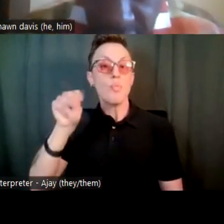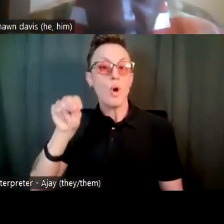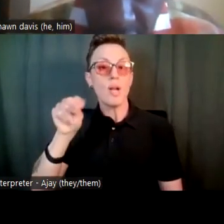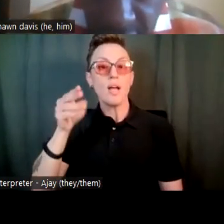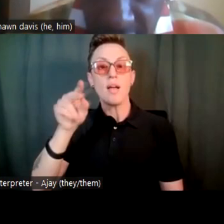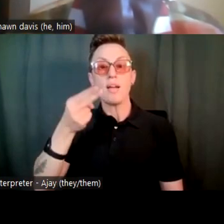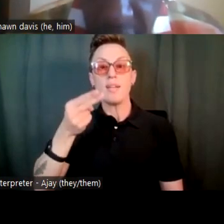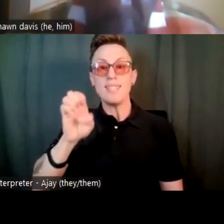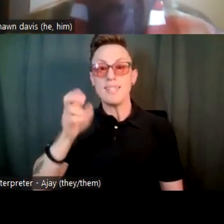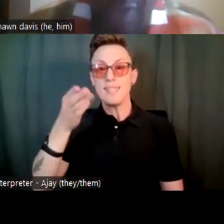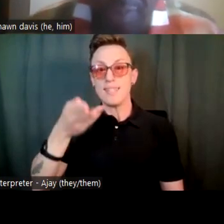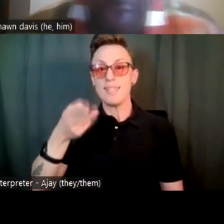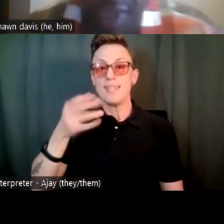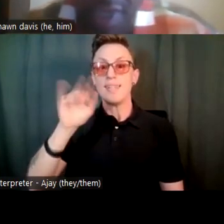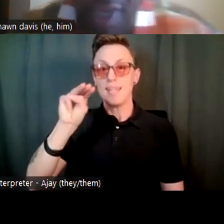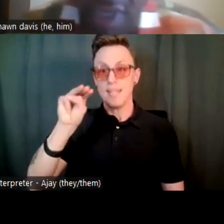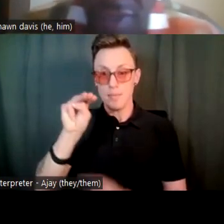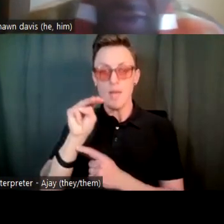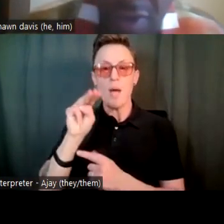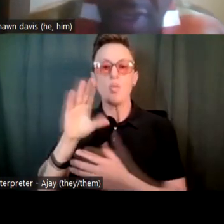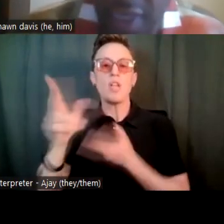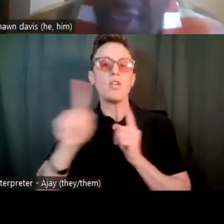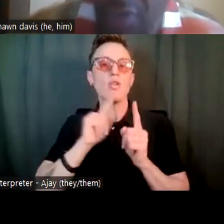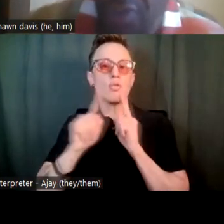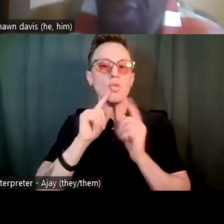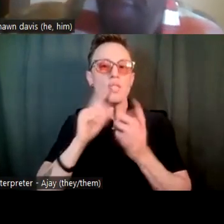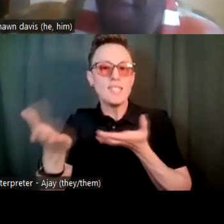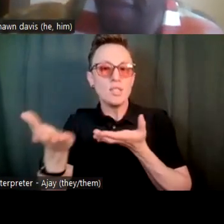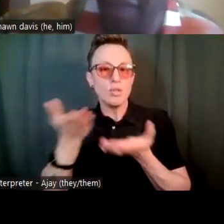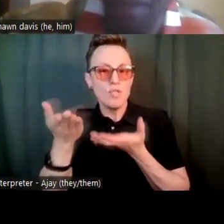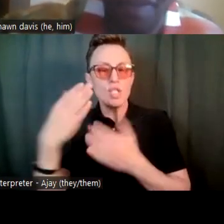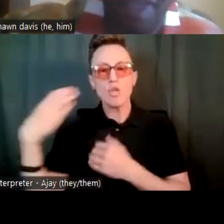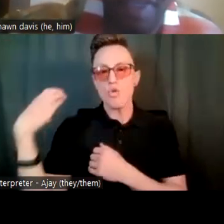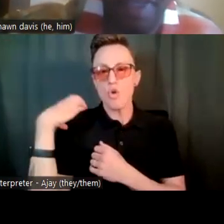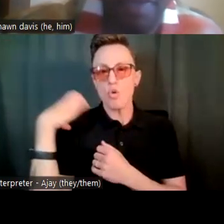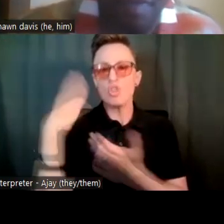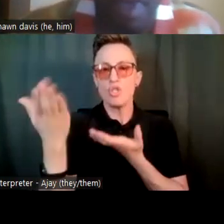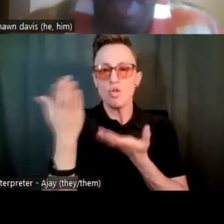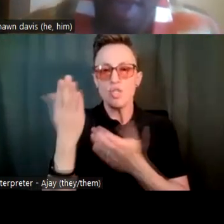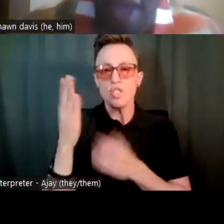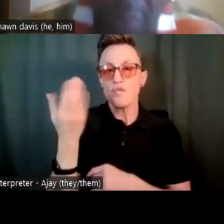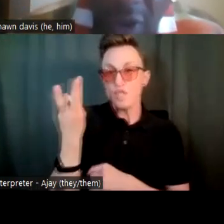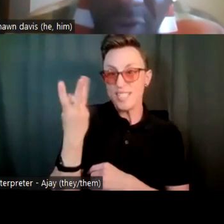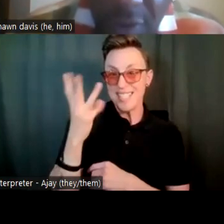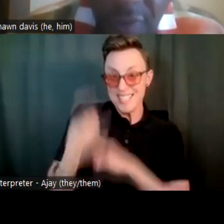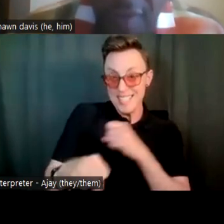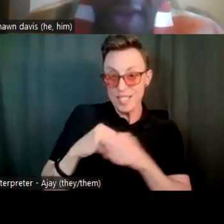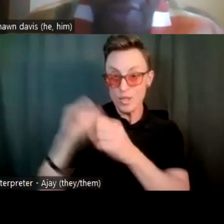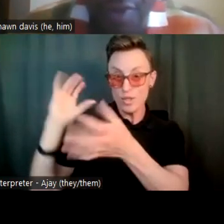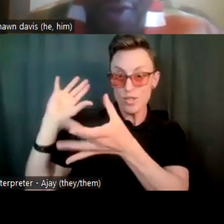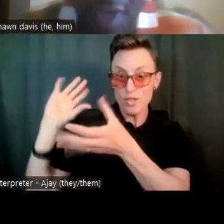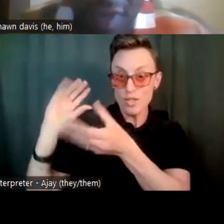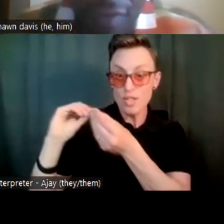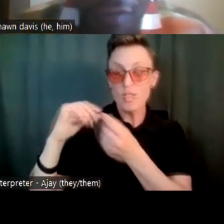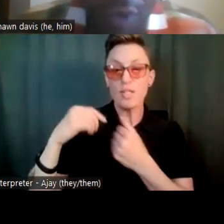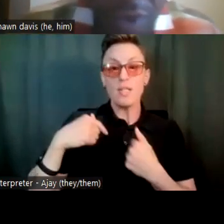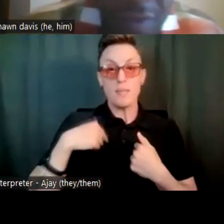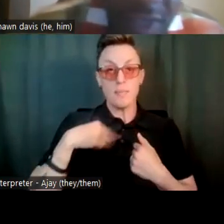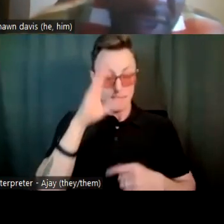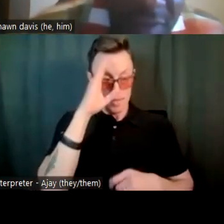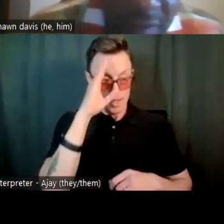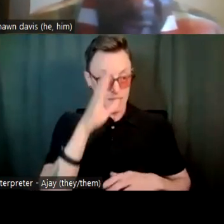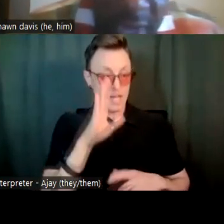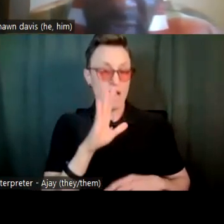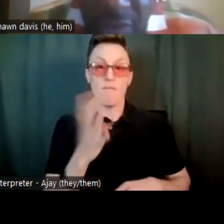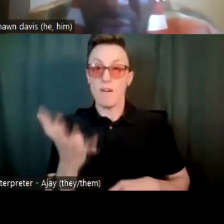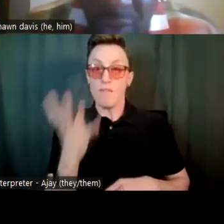PDF Consulting, I've been doing independent consulting and coaching the past 16 years. I am also the father of four